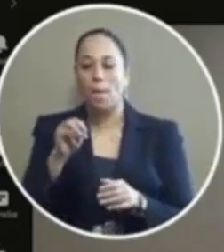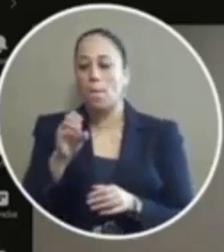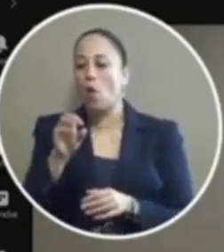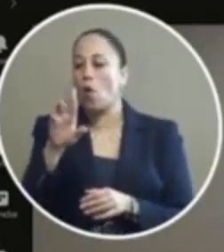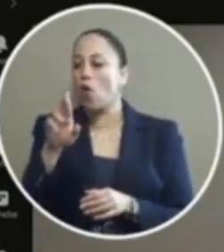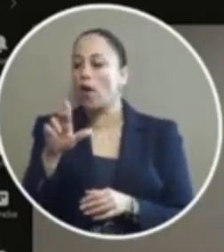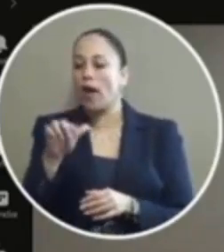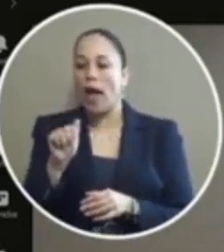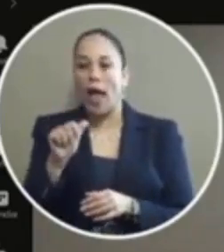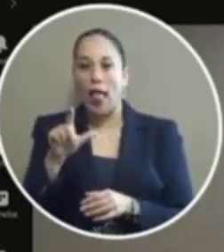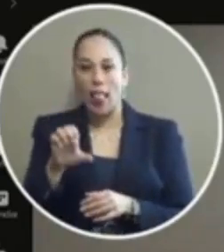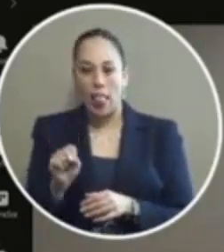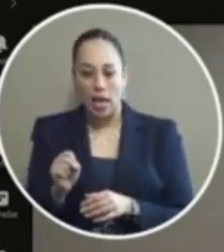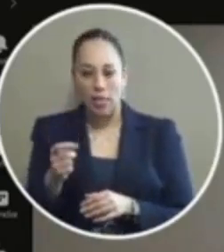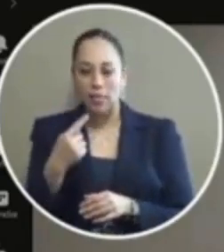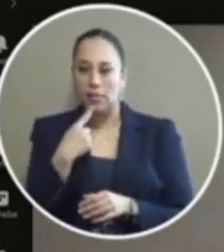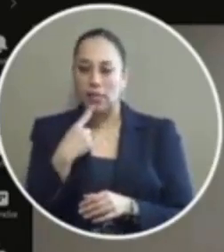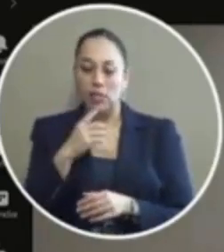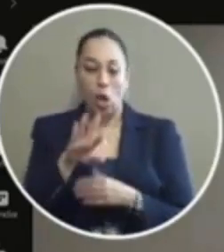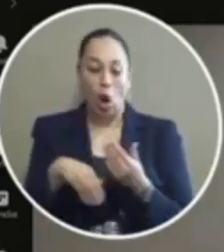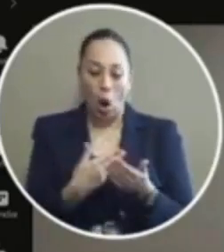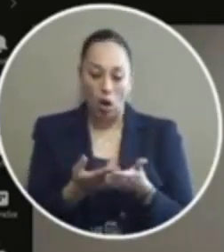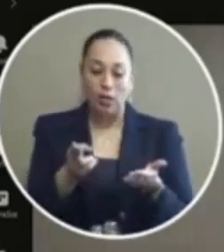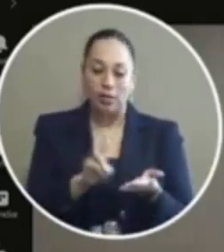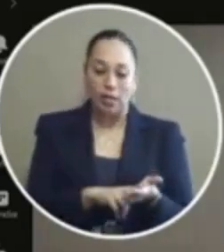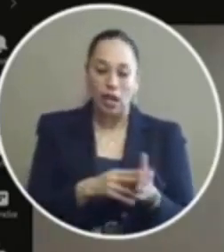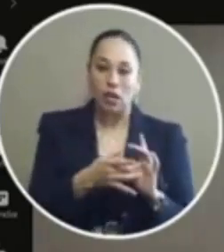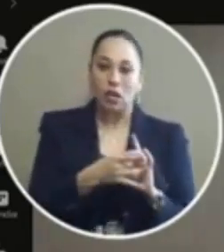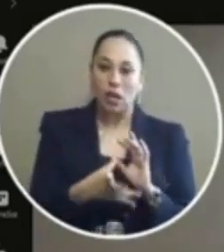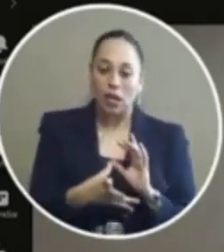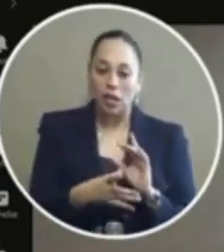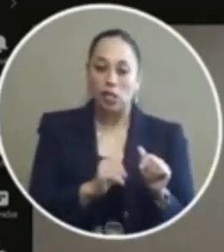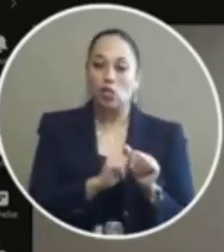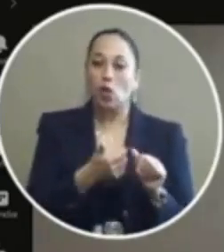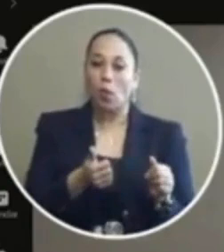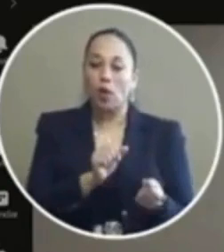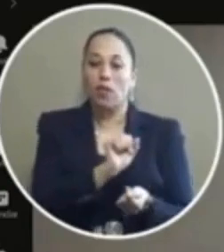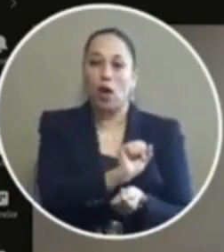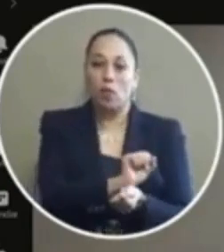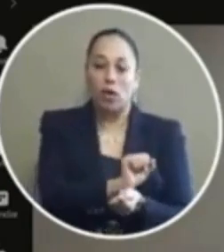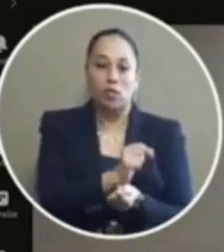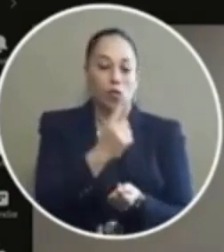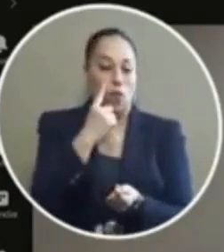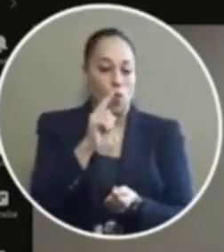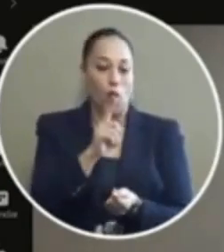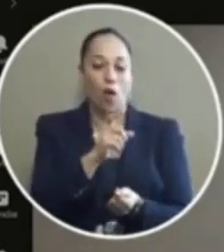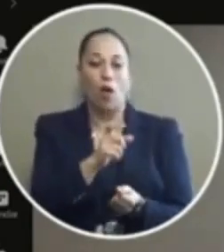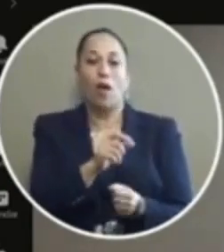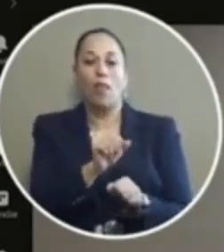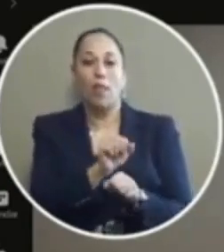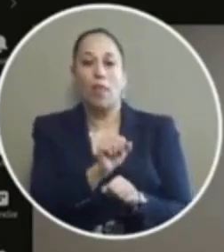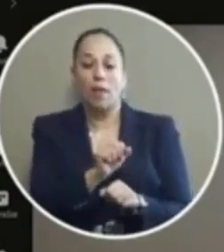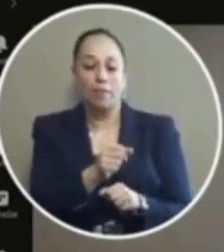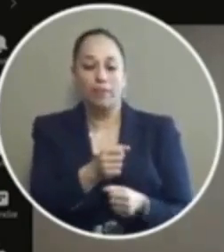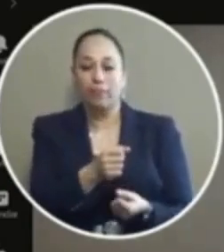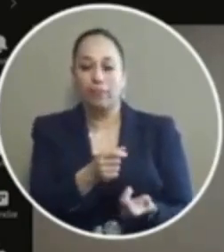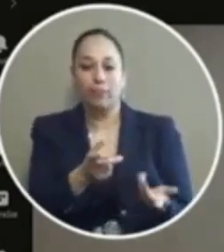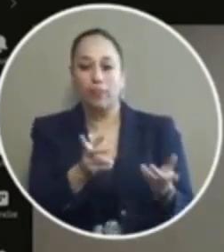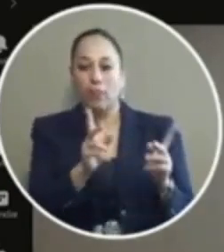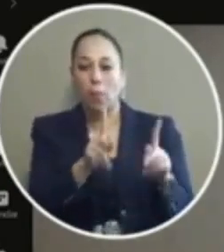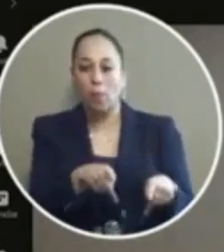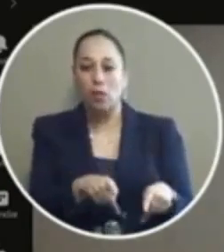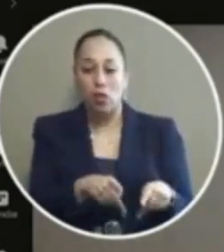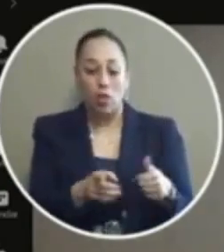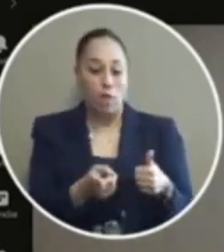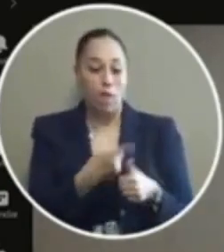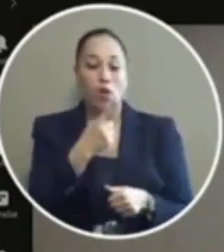it to you all sight and release does is avoid the arrest of the defendant that's all it does and under first